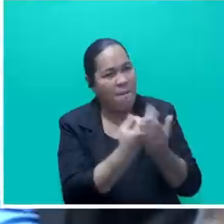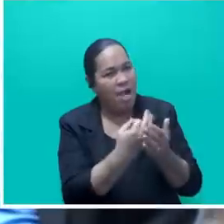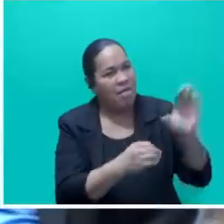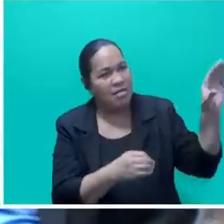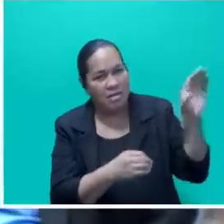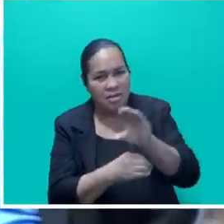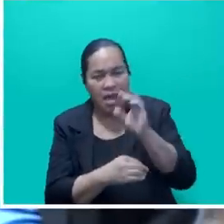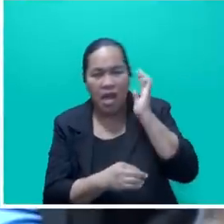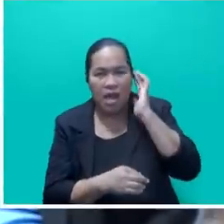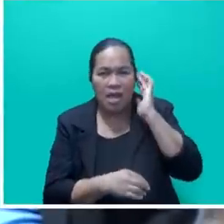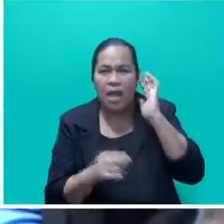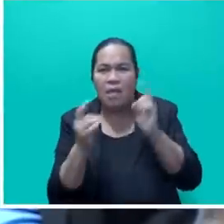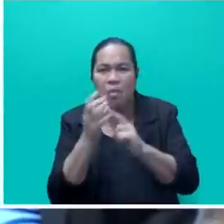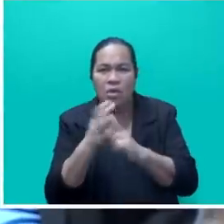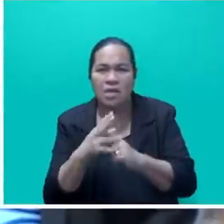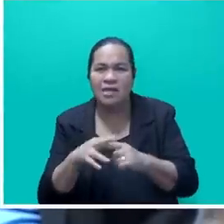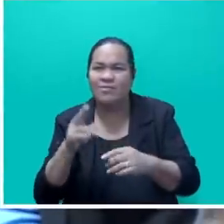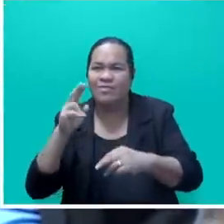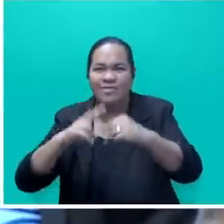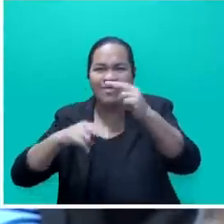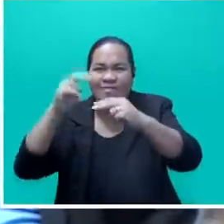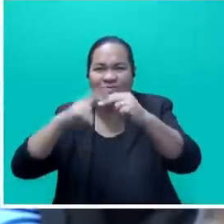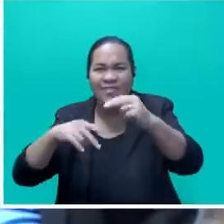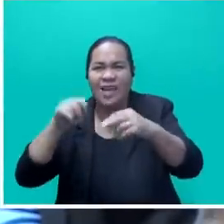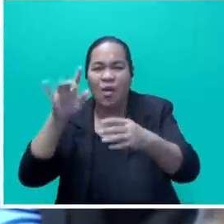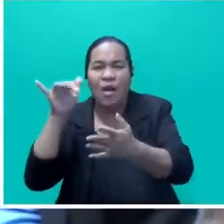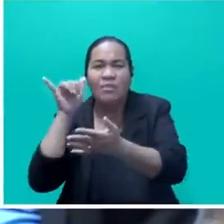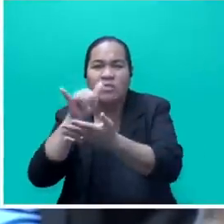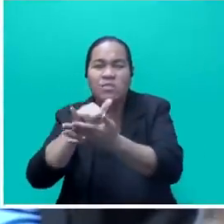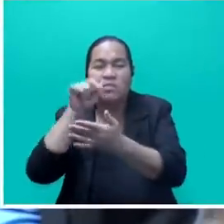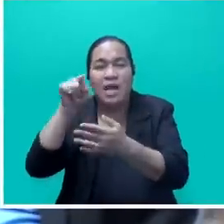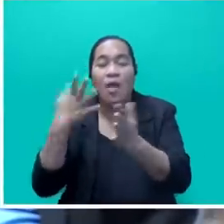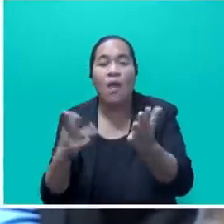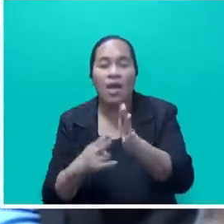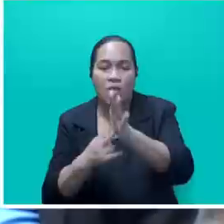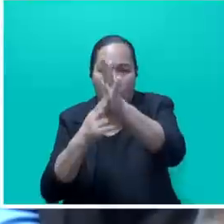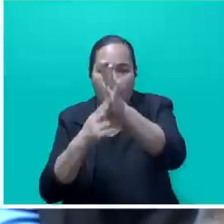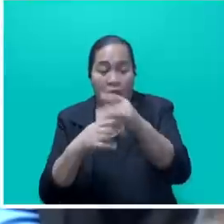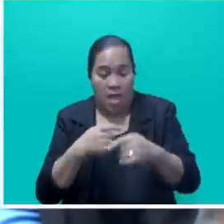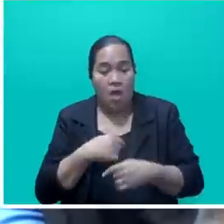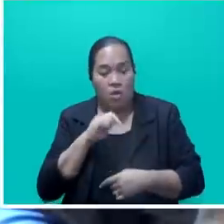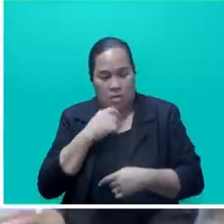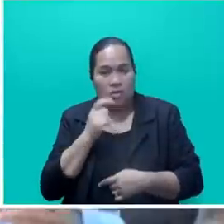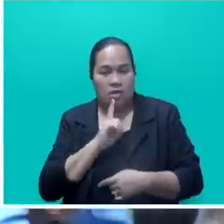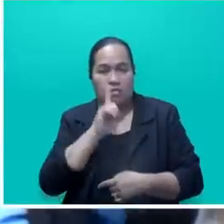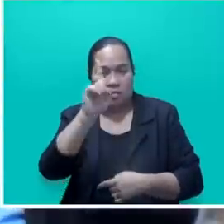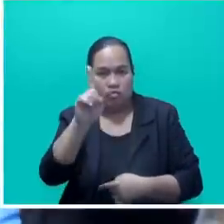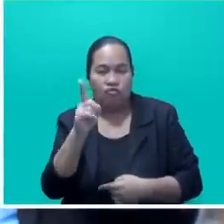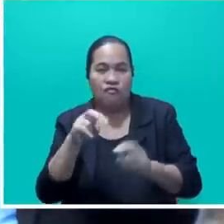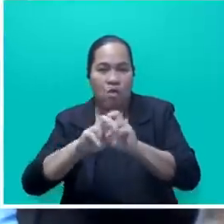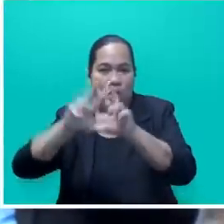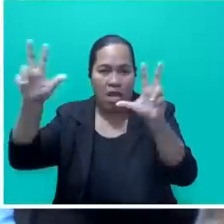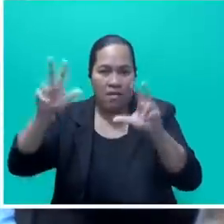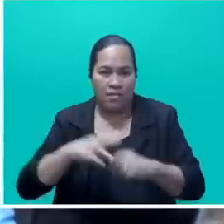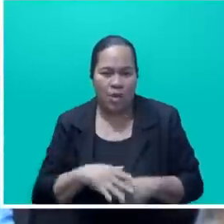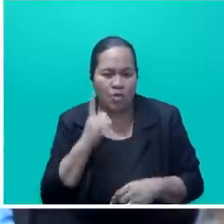of critical infrastructure in the north. I will be soon taking these to Cabinet and to a people of one world level. On